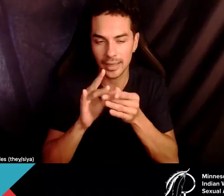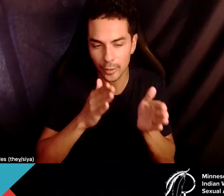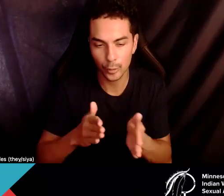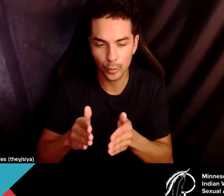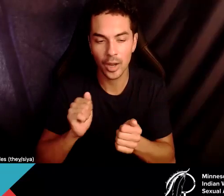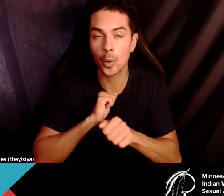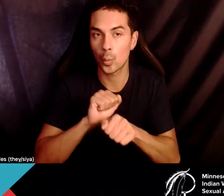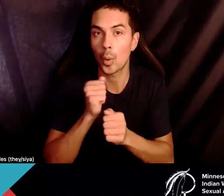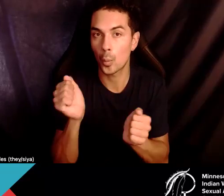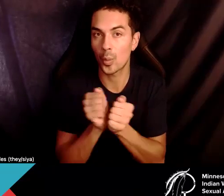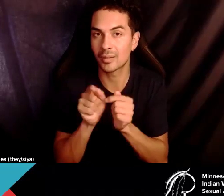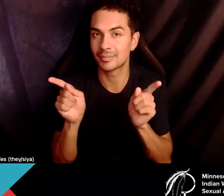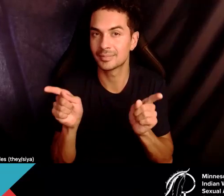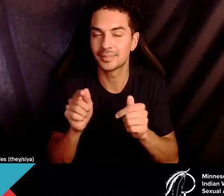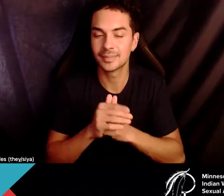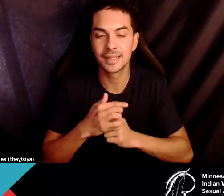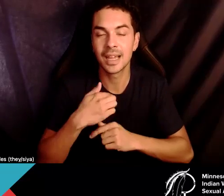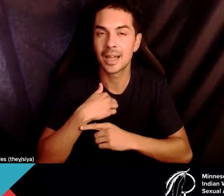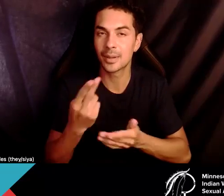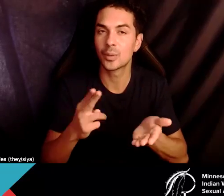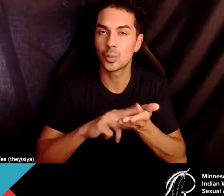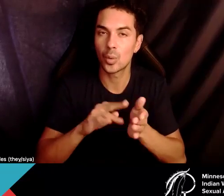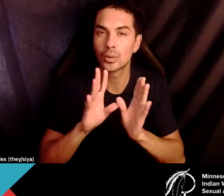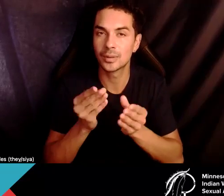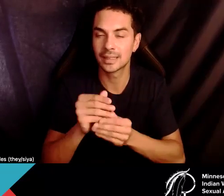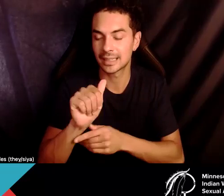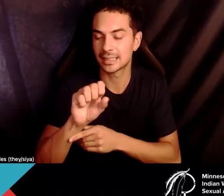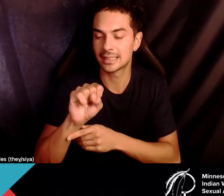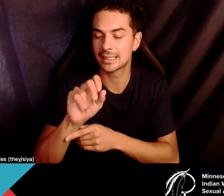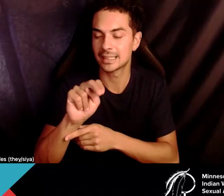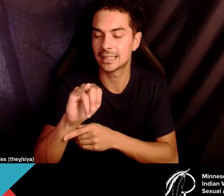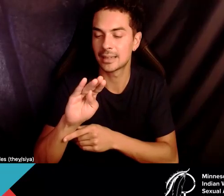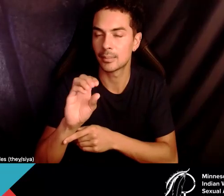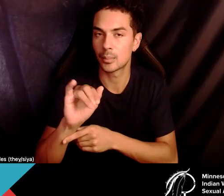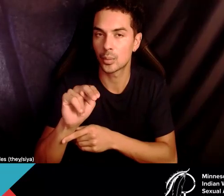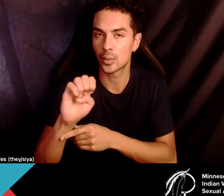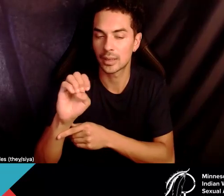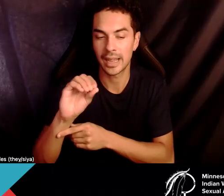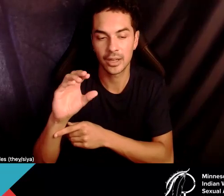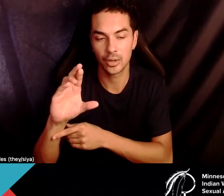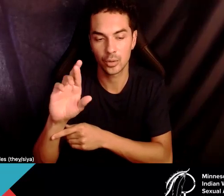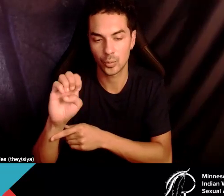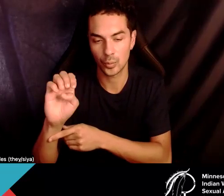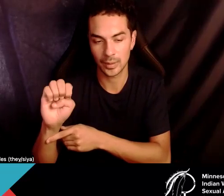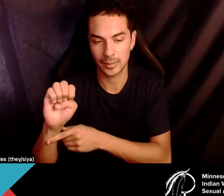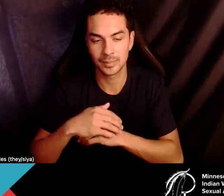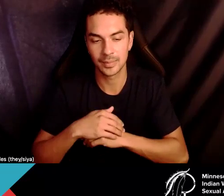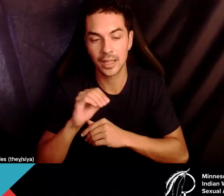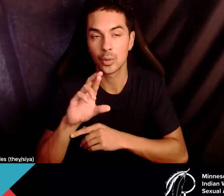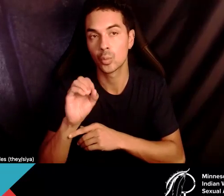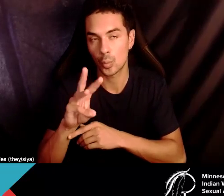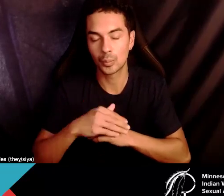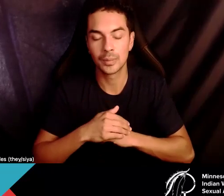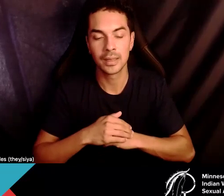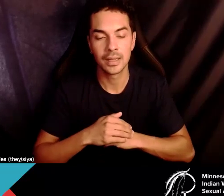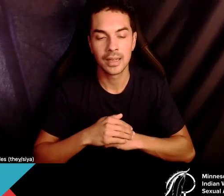I am enrolled Chippewa, Cree, but I'm also Crow, Grova, and Assiniboine. And my work background, I've been an advocate for domestic violence,